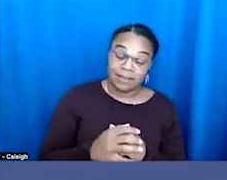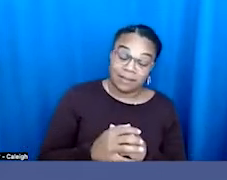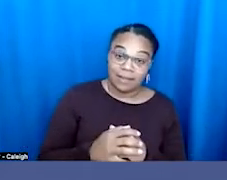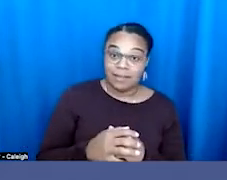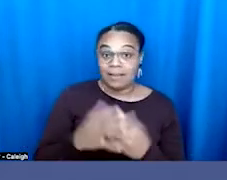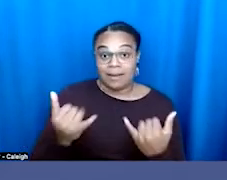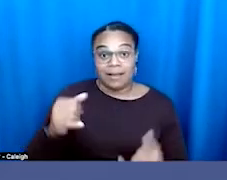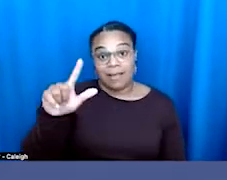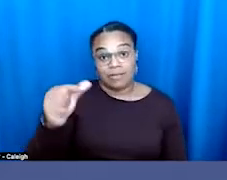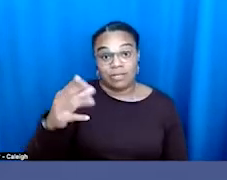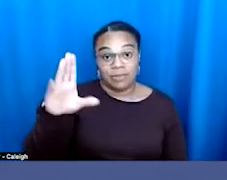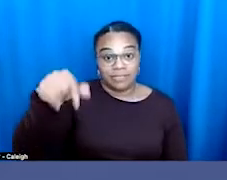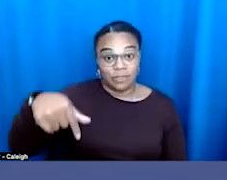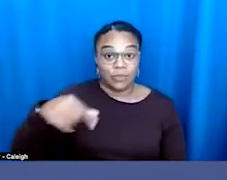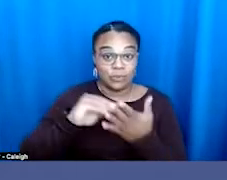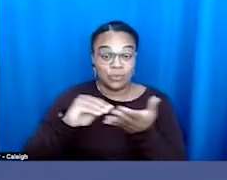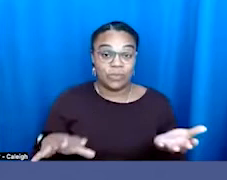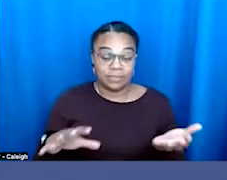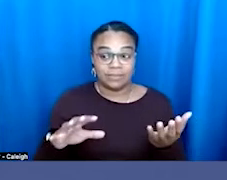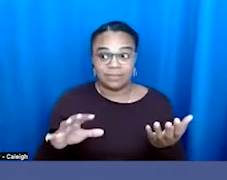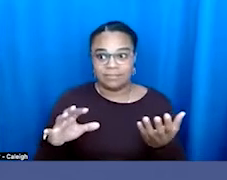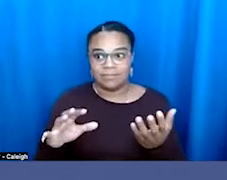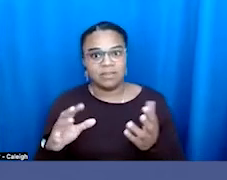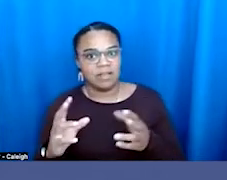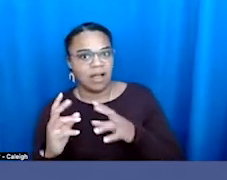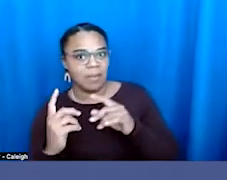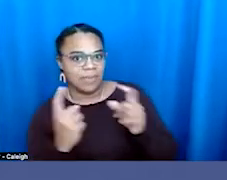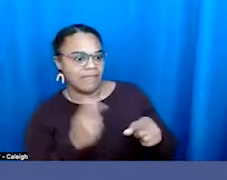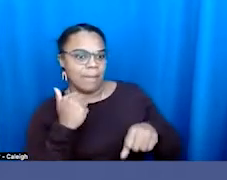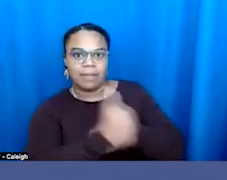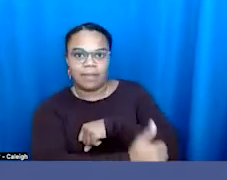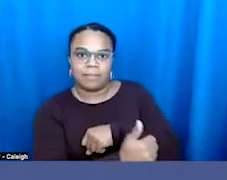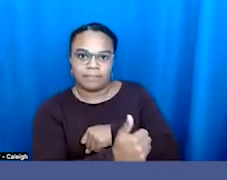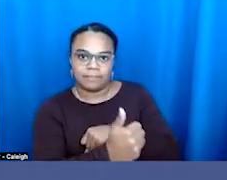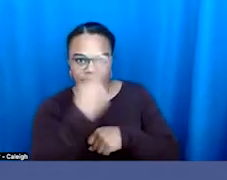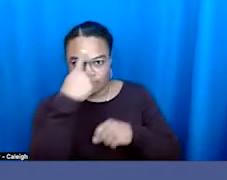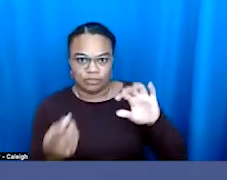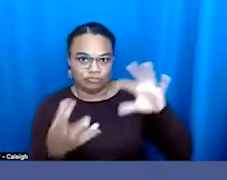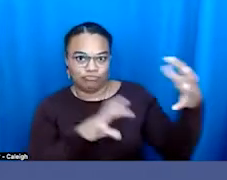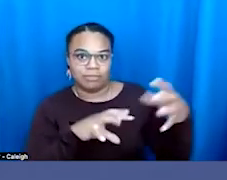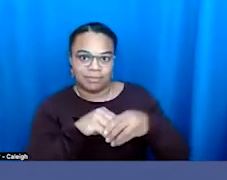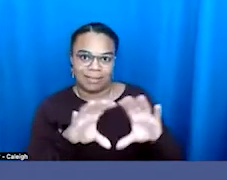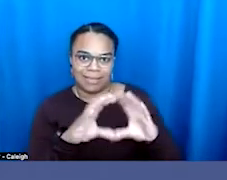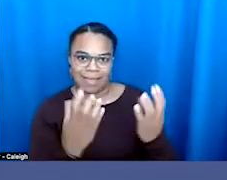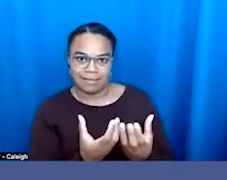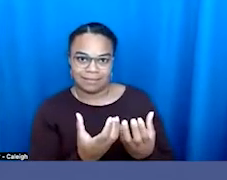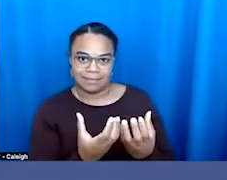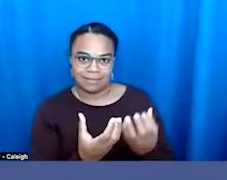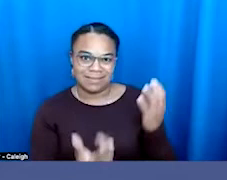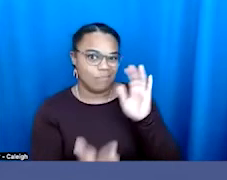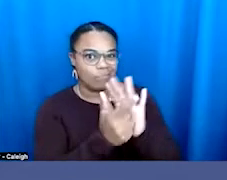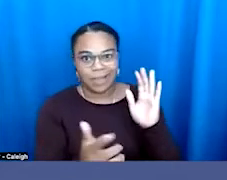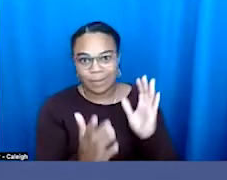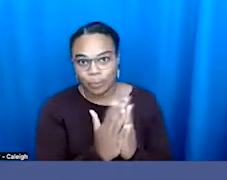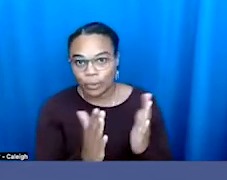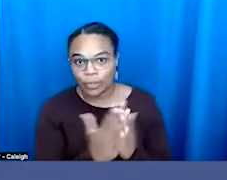LGBTQ students are being, the blame is being laid on LGBTQ students for disruption in classroom. We're seeing banning of books.